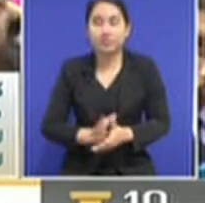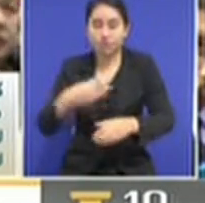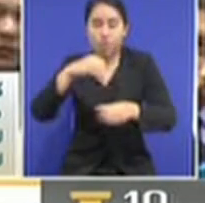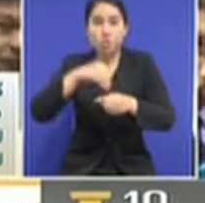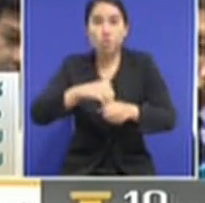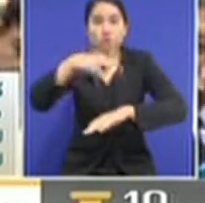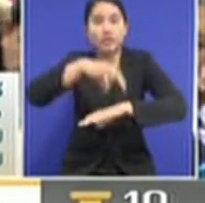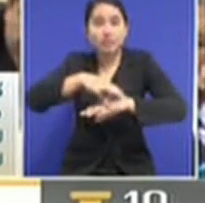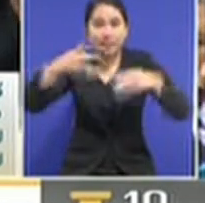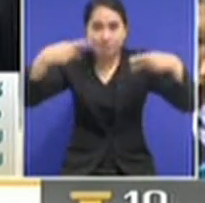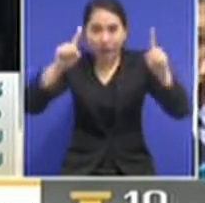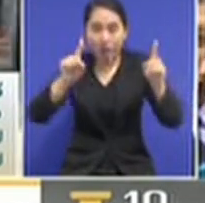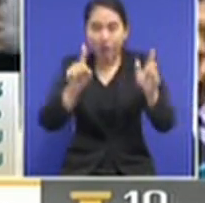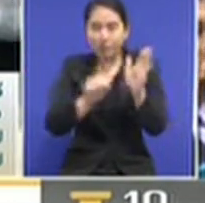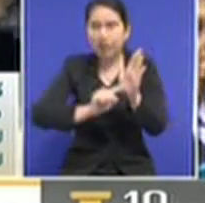years back. back.